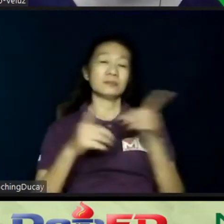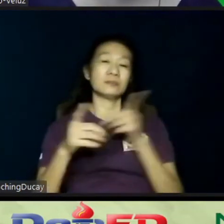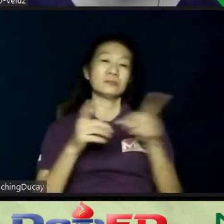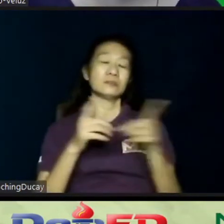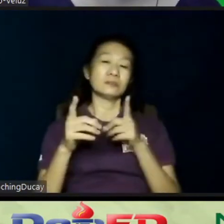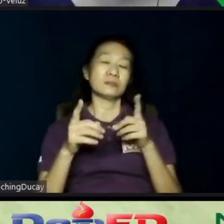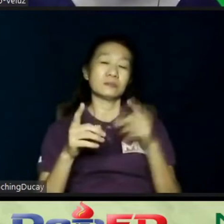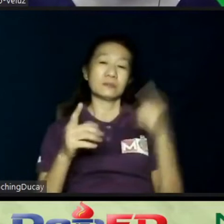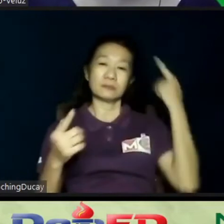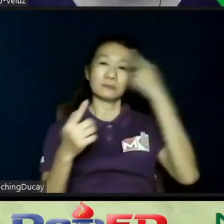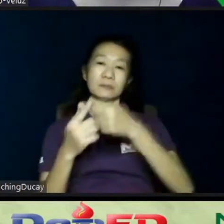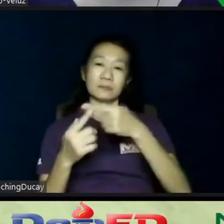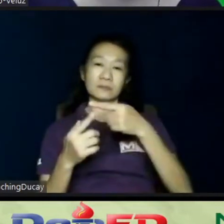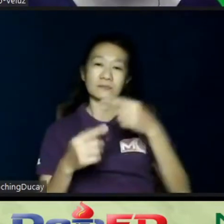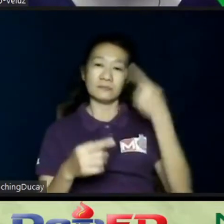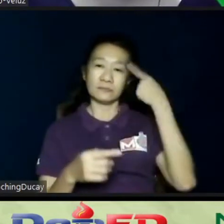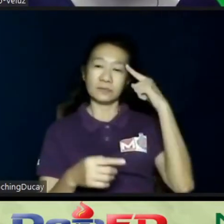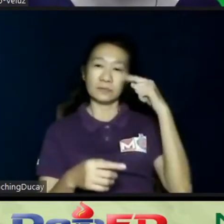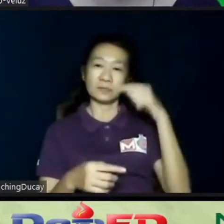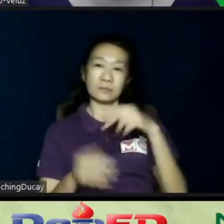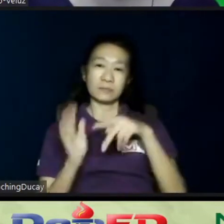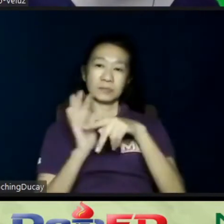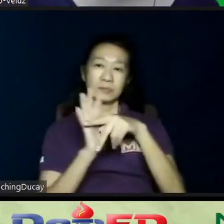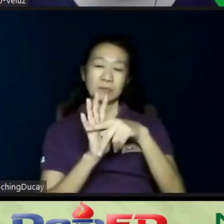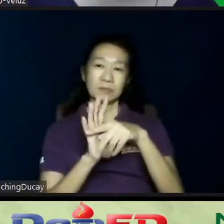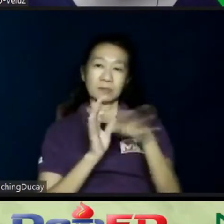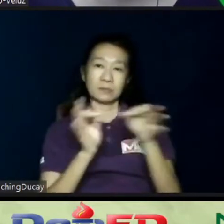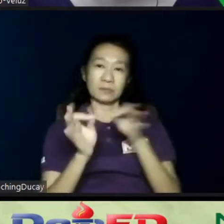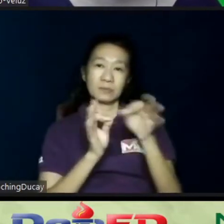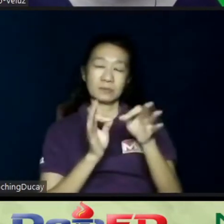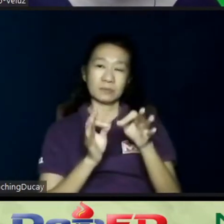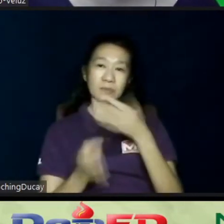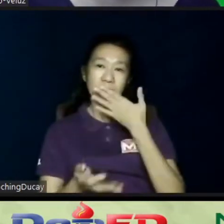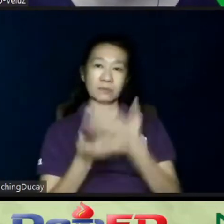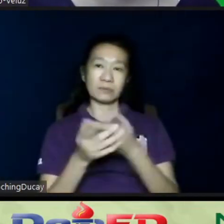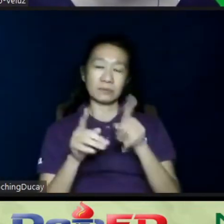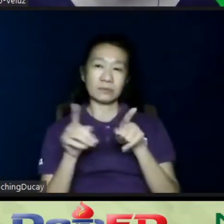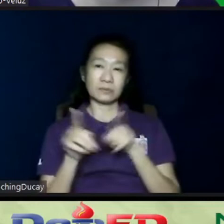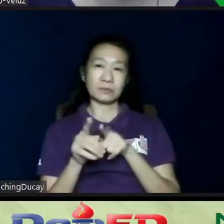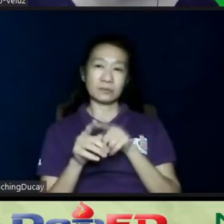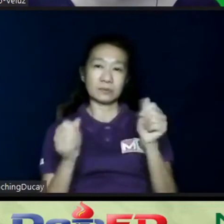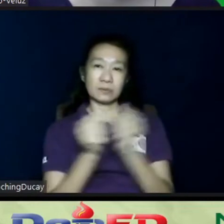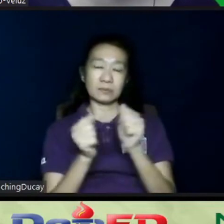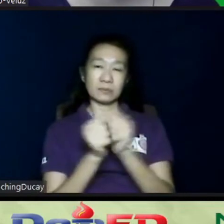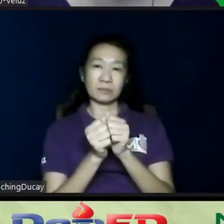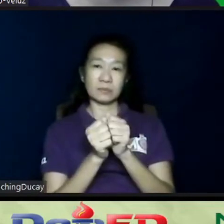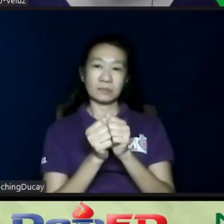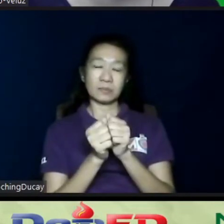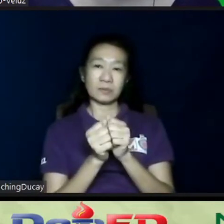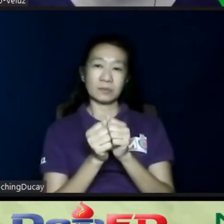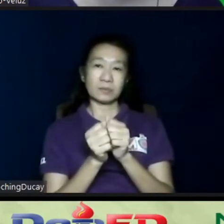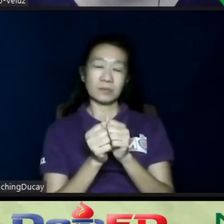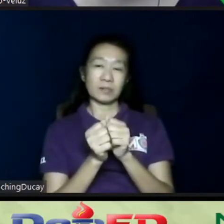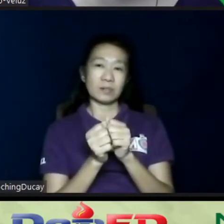post-high school. In the presentation, we explained that it would be good also to involve post-secondary education